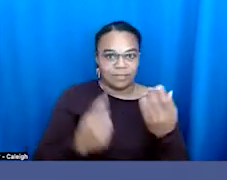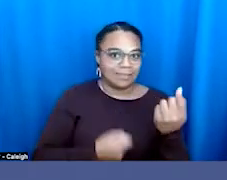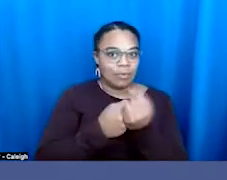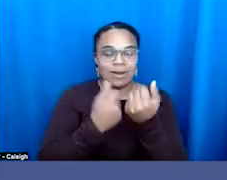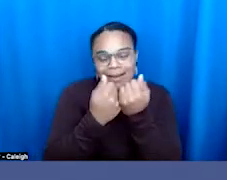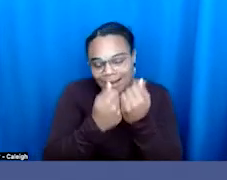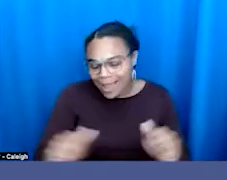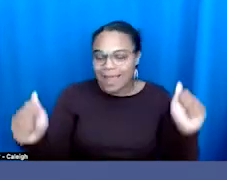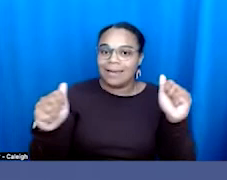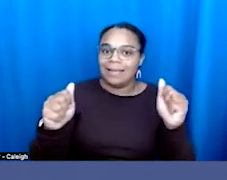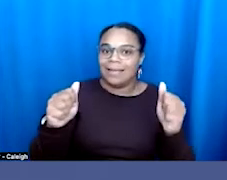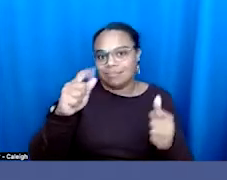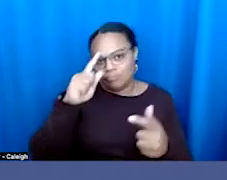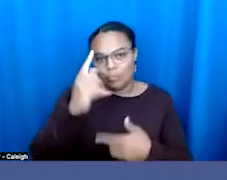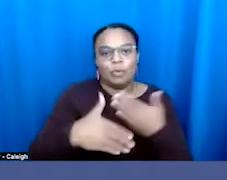issue.